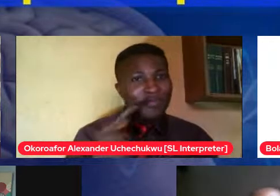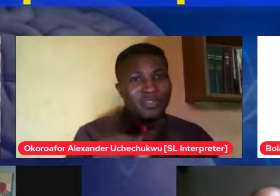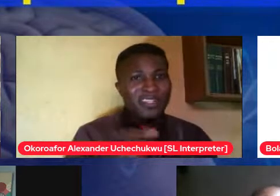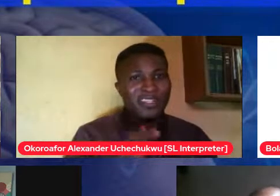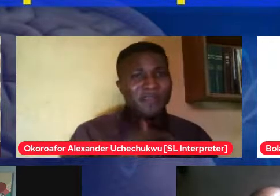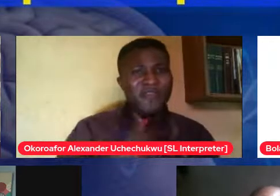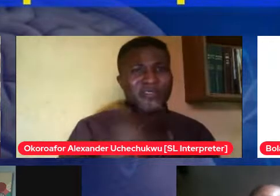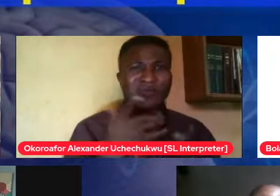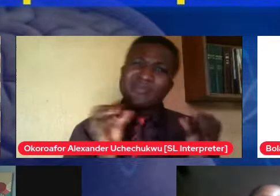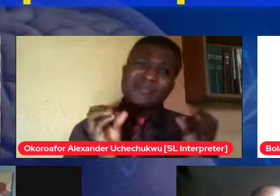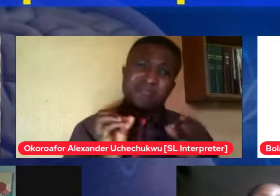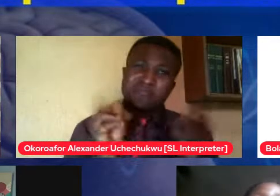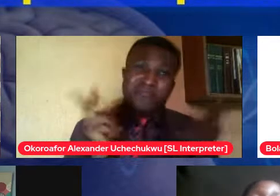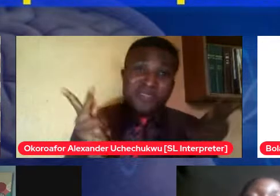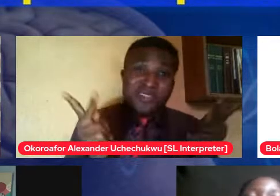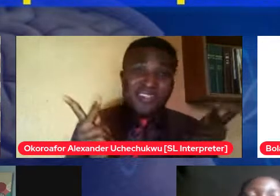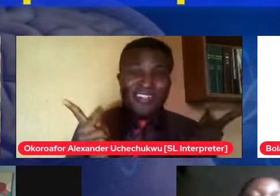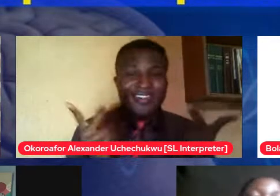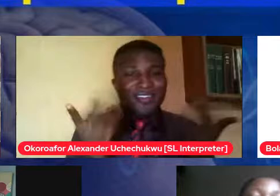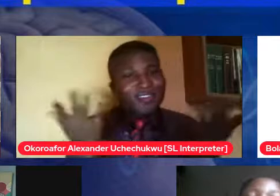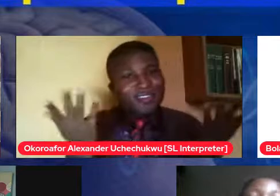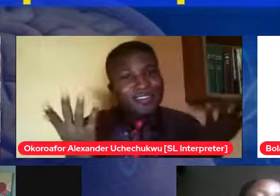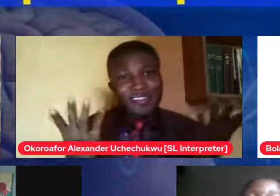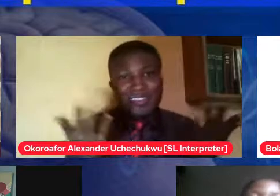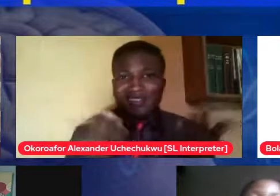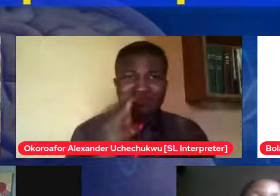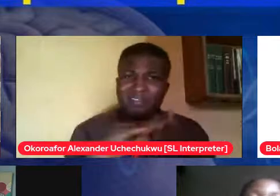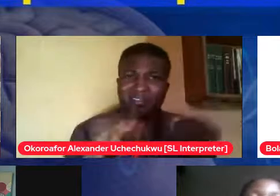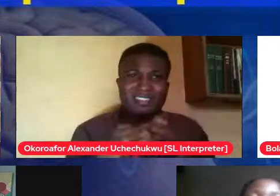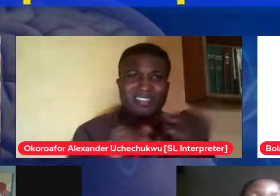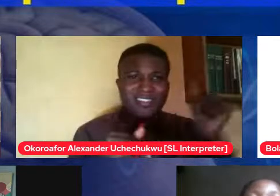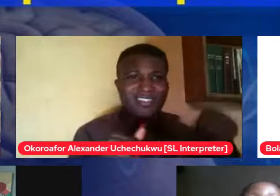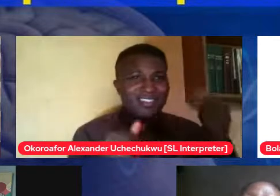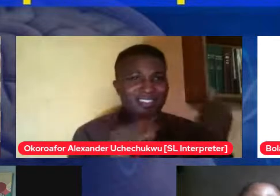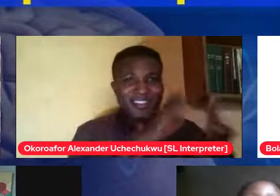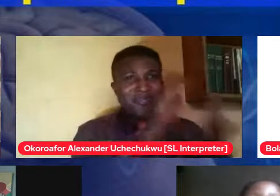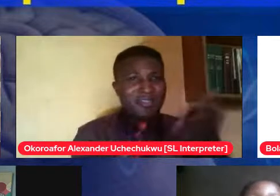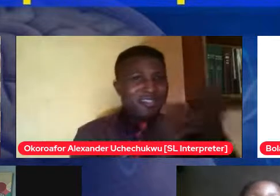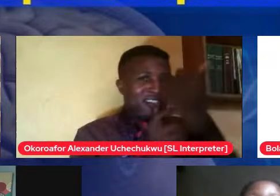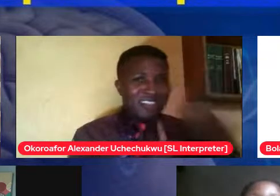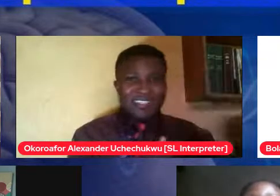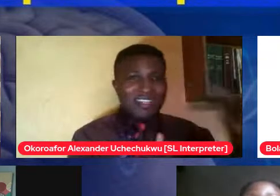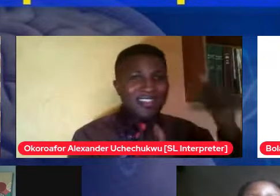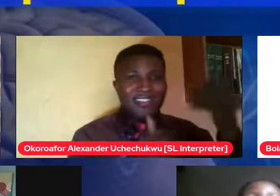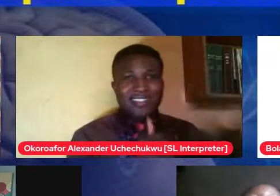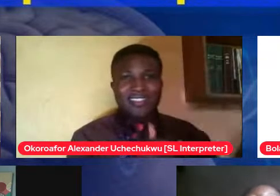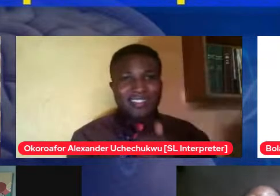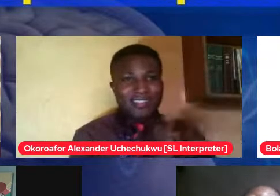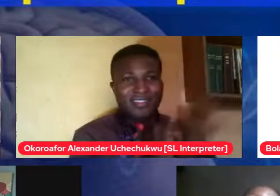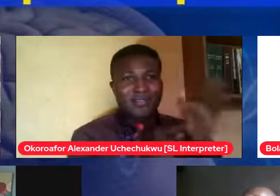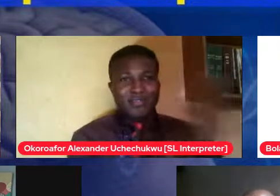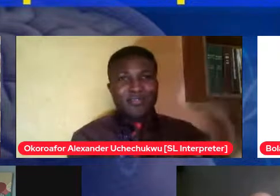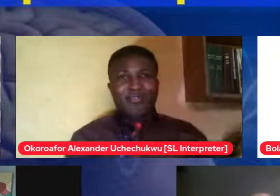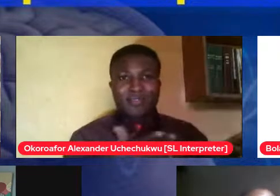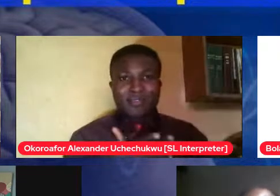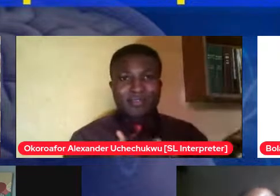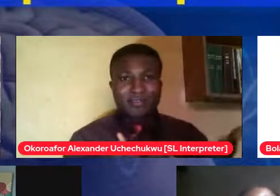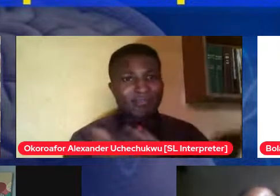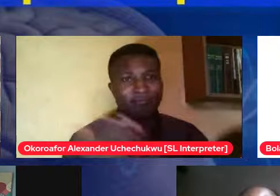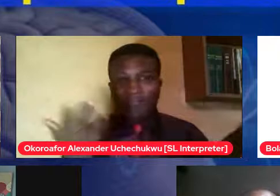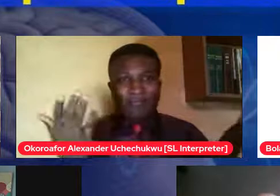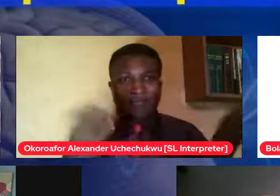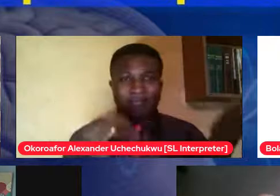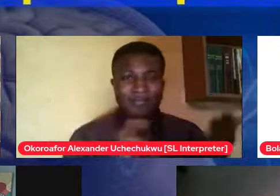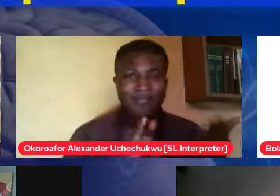it which is just say yes i marry anything or any anything that shows up with a trust that says it was to marry i mean my dad